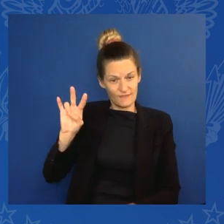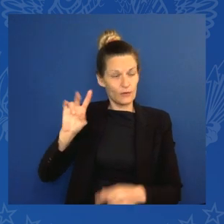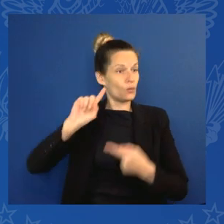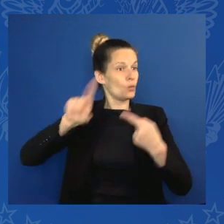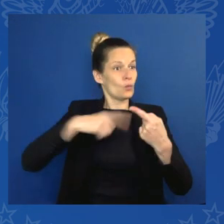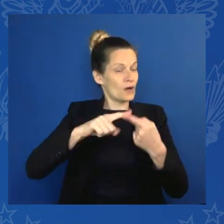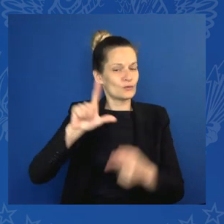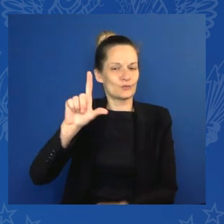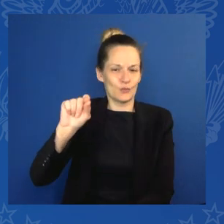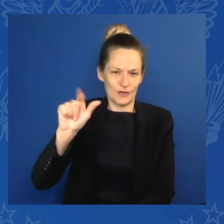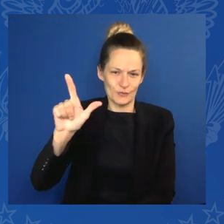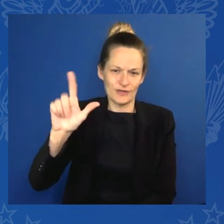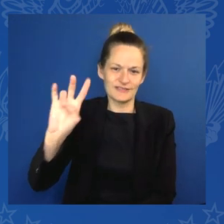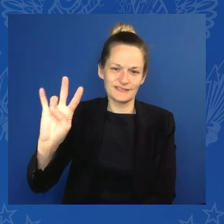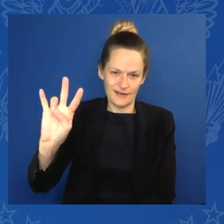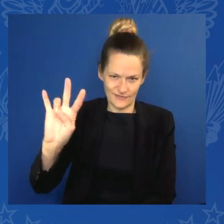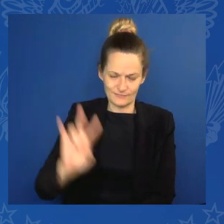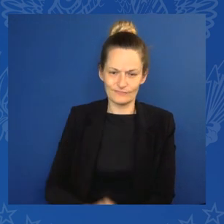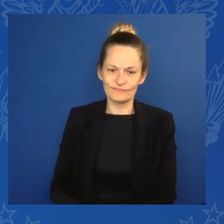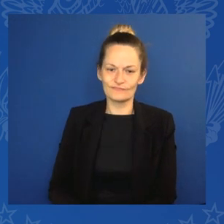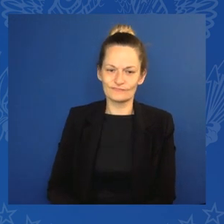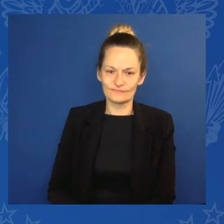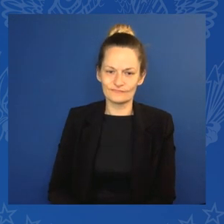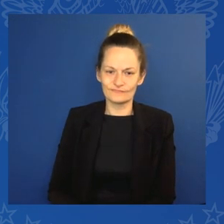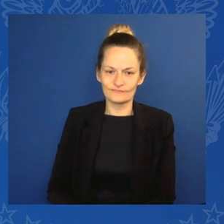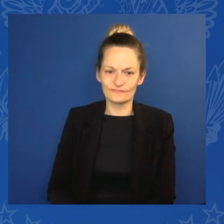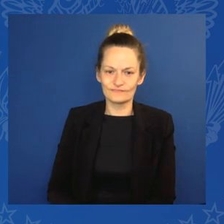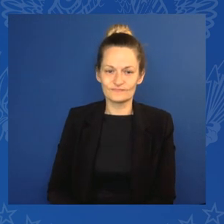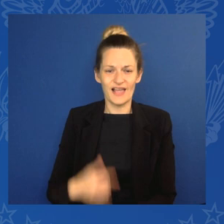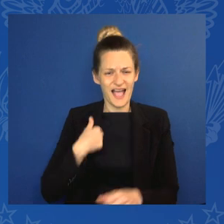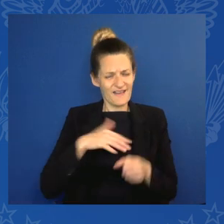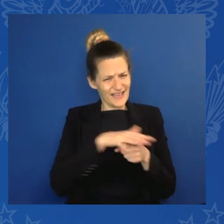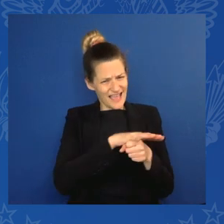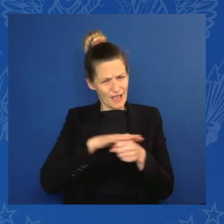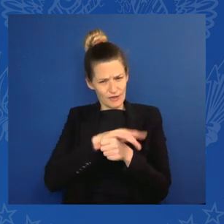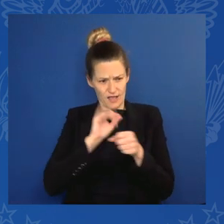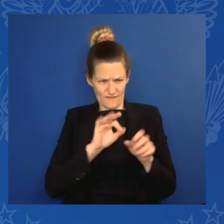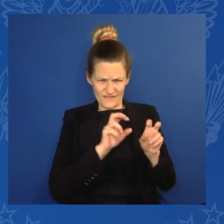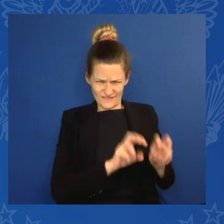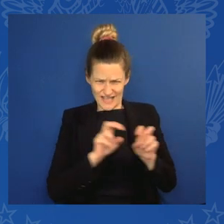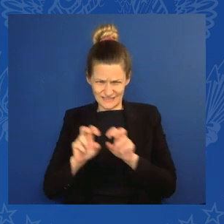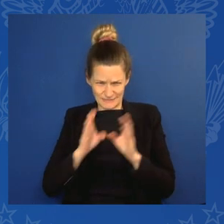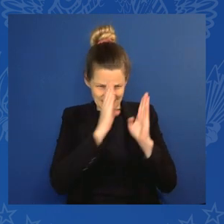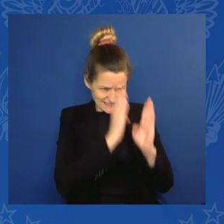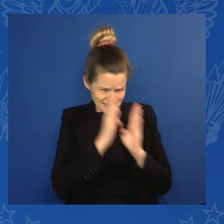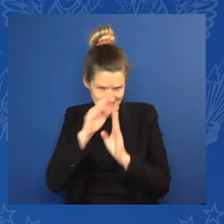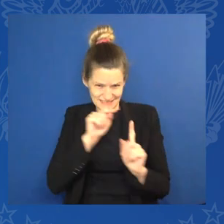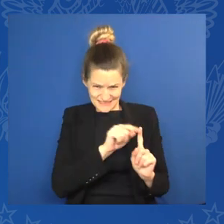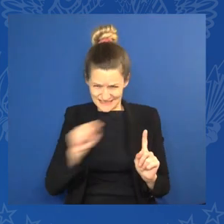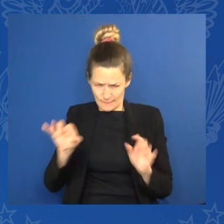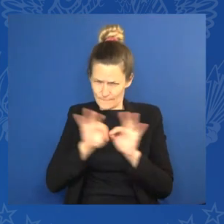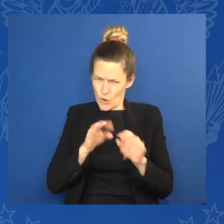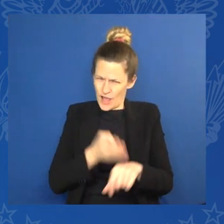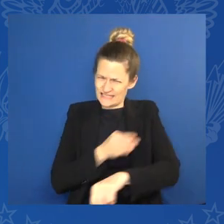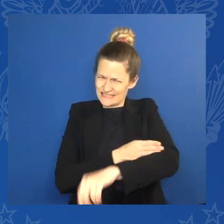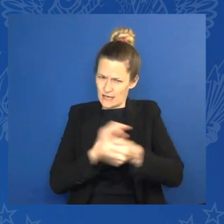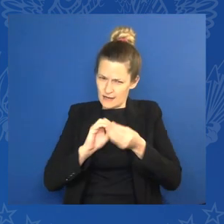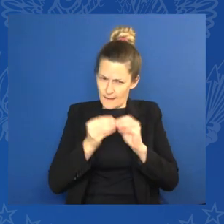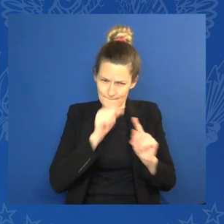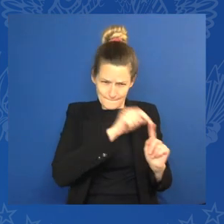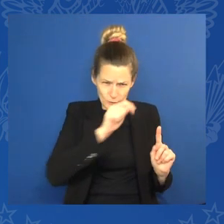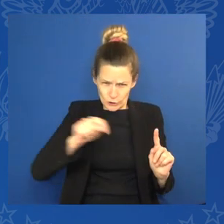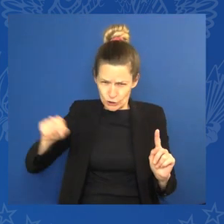to sustainable development and to our shared global global stability, health and health